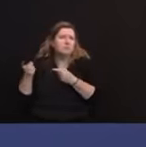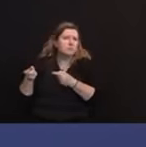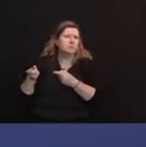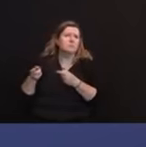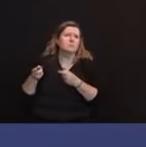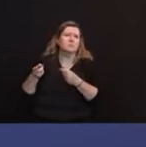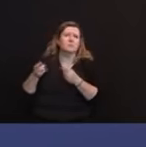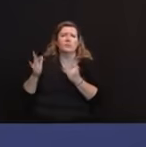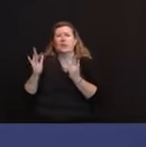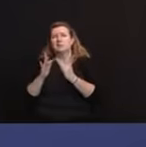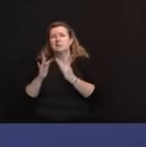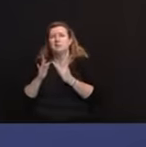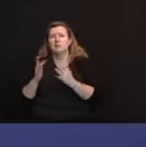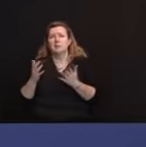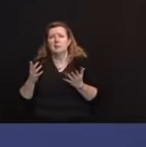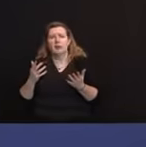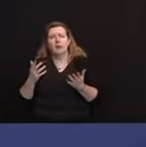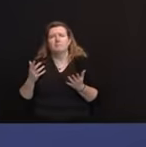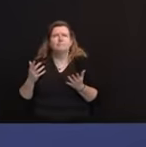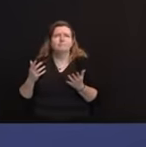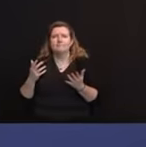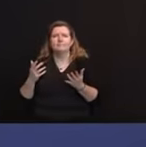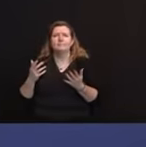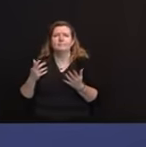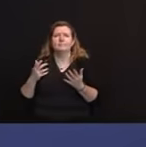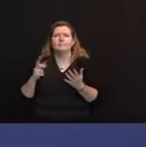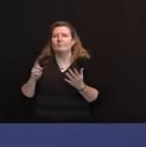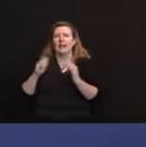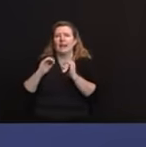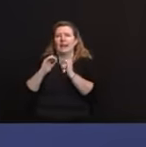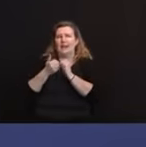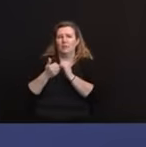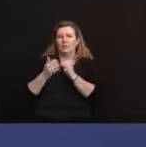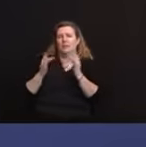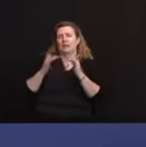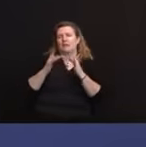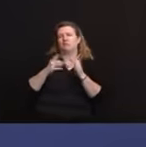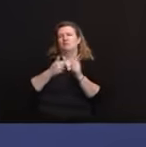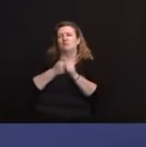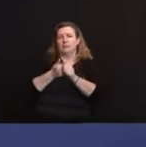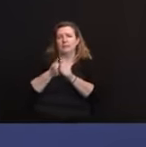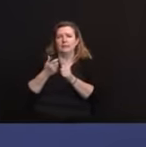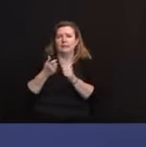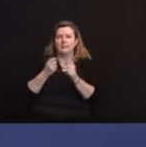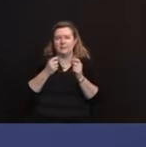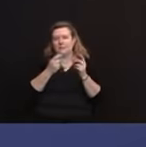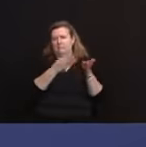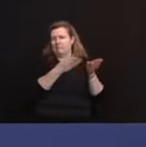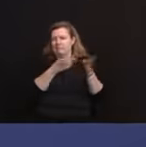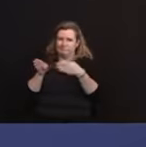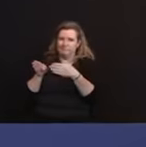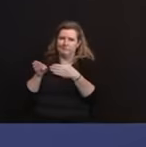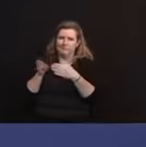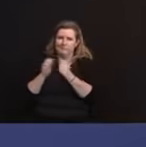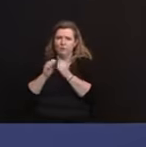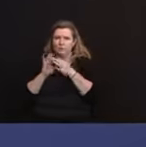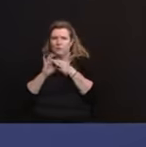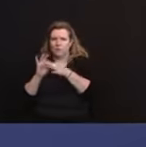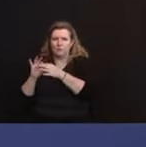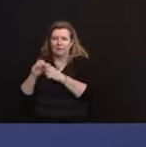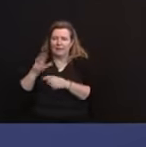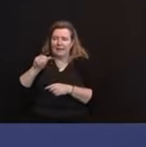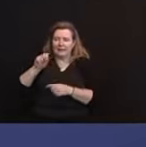and it's actually that there's been a pivot to a different conversation, more towards case investigation,